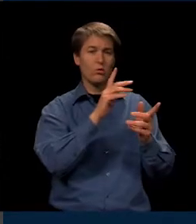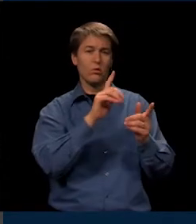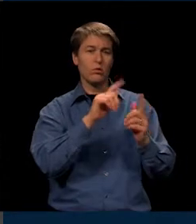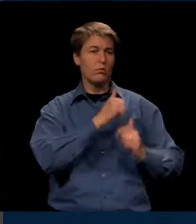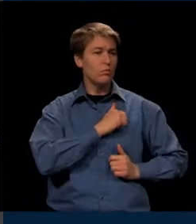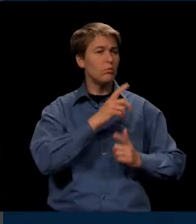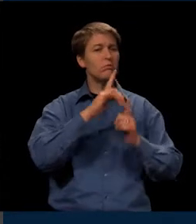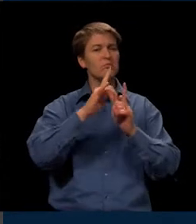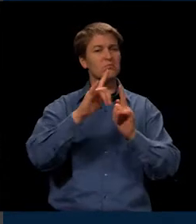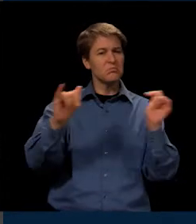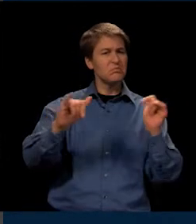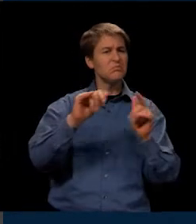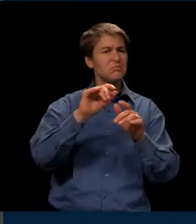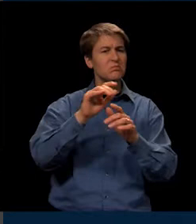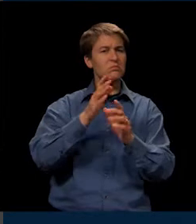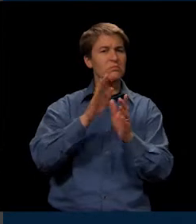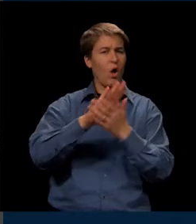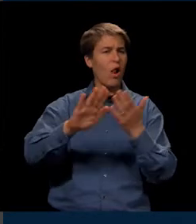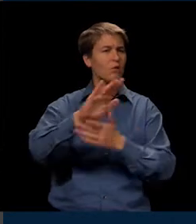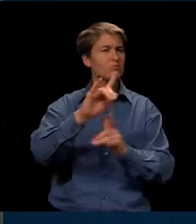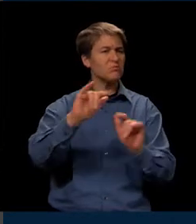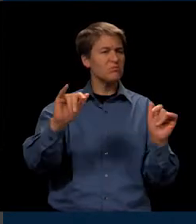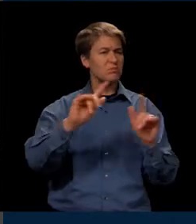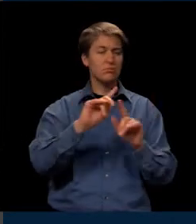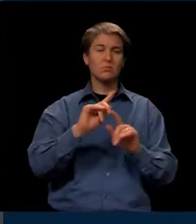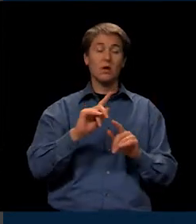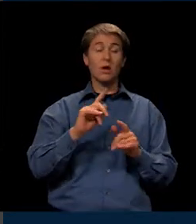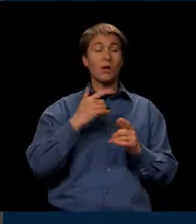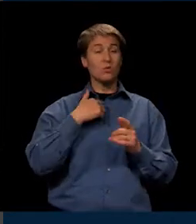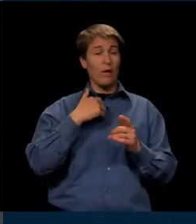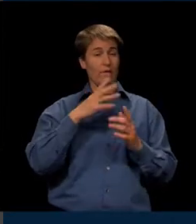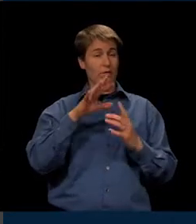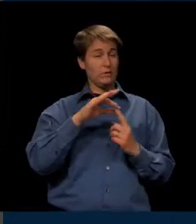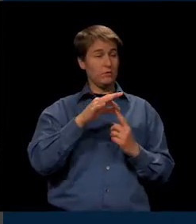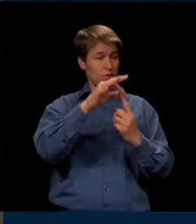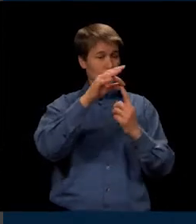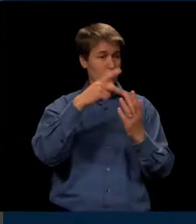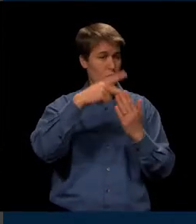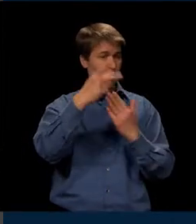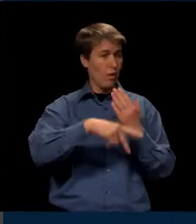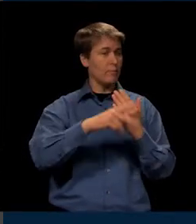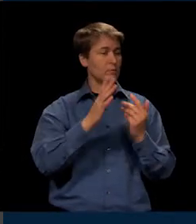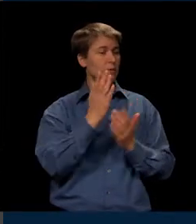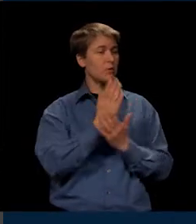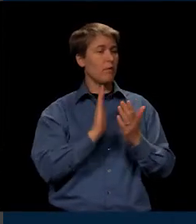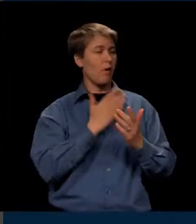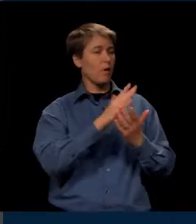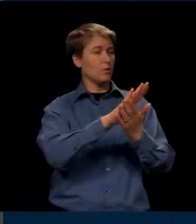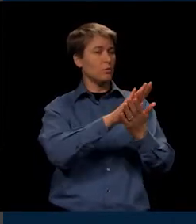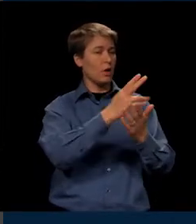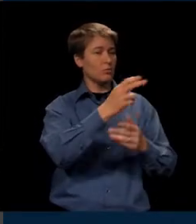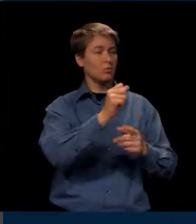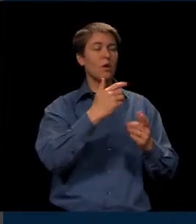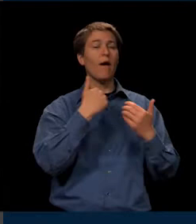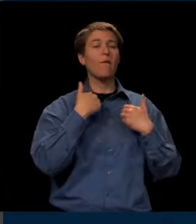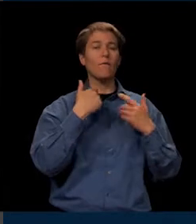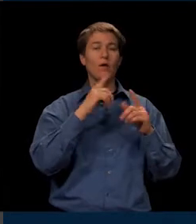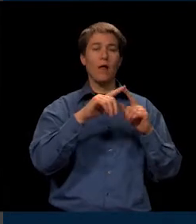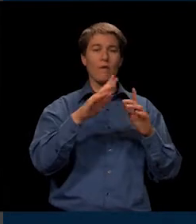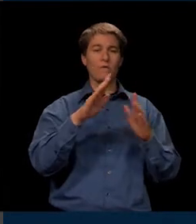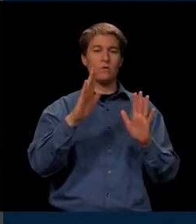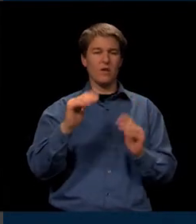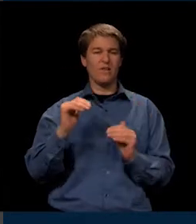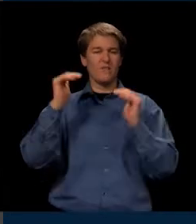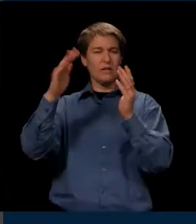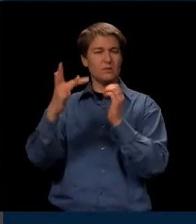have some select programs that are in select high schools. And those are our 21st Century programs. In addition, we have our advanced technical center